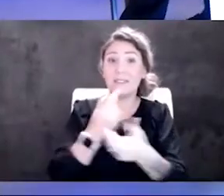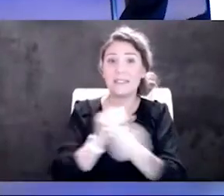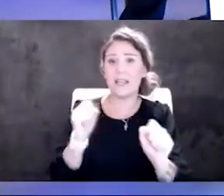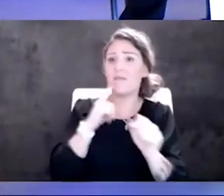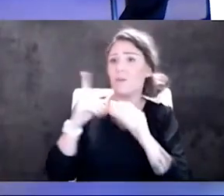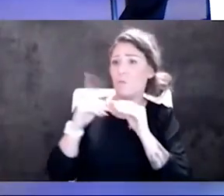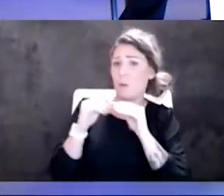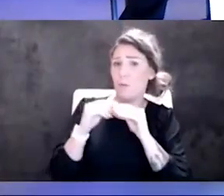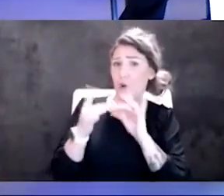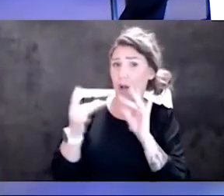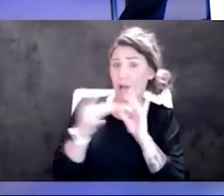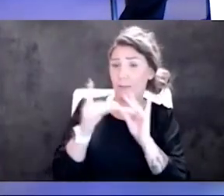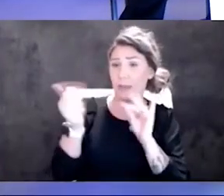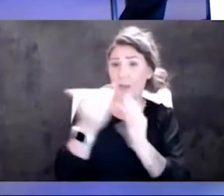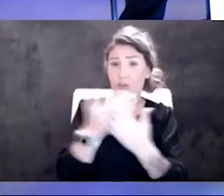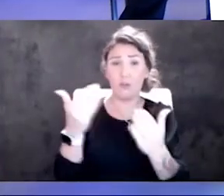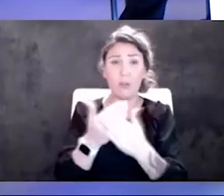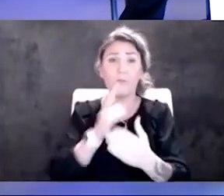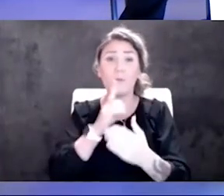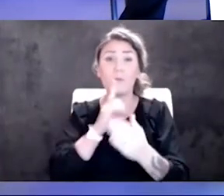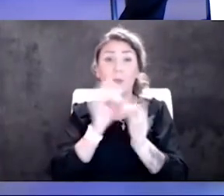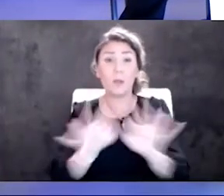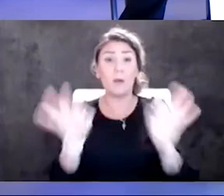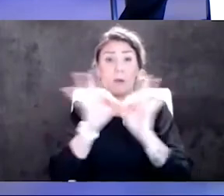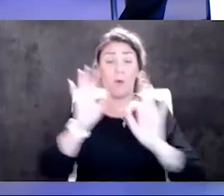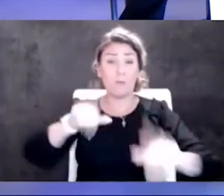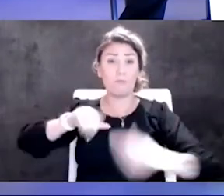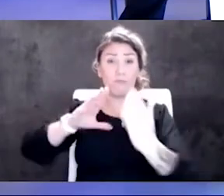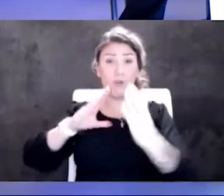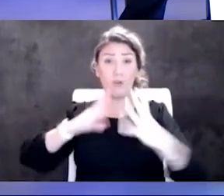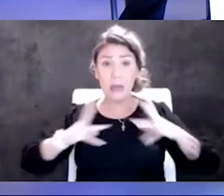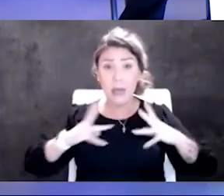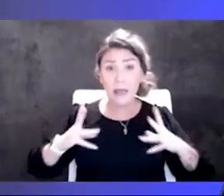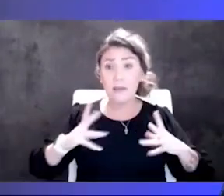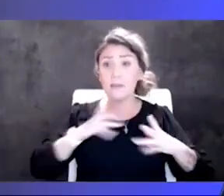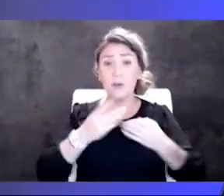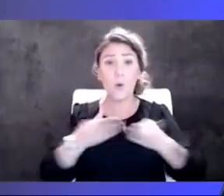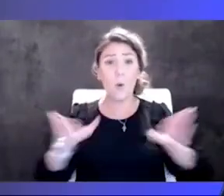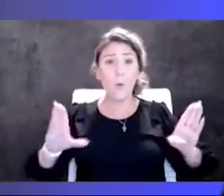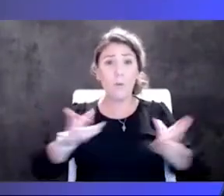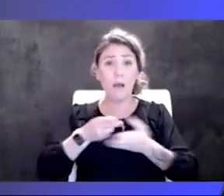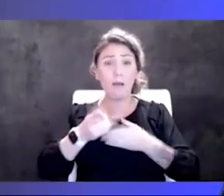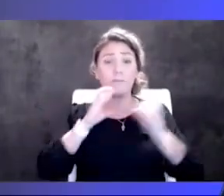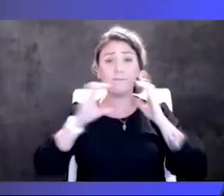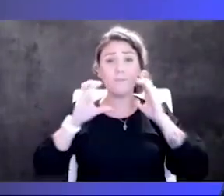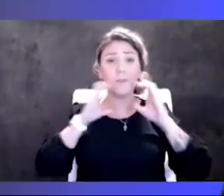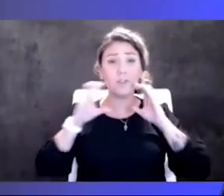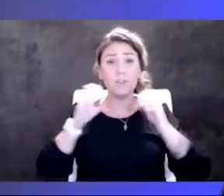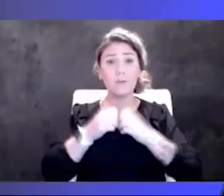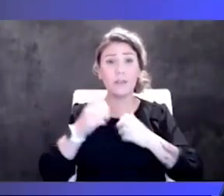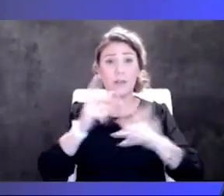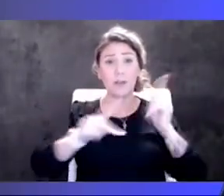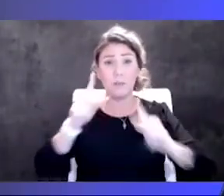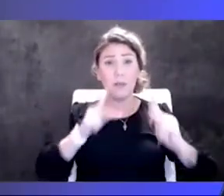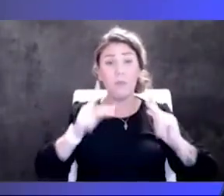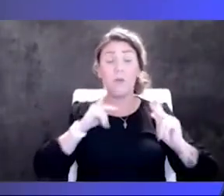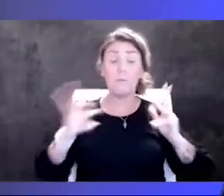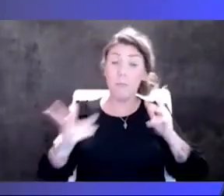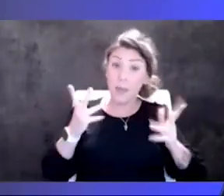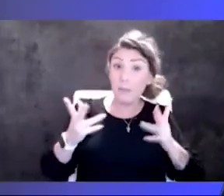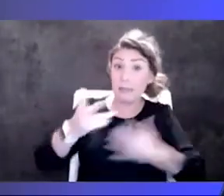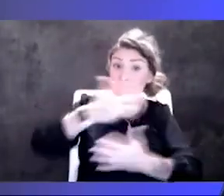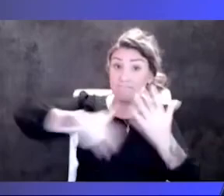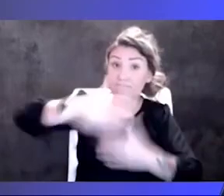other thing that I think is really important as we approach the holiday season is to have open and honest conversations with the people that you might be gathering with.